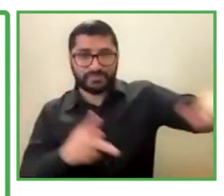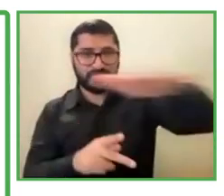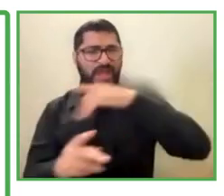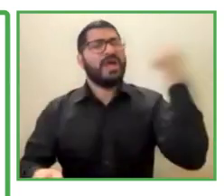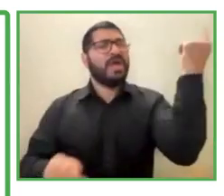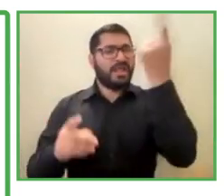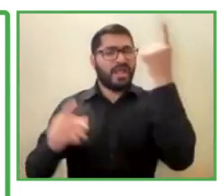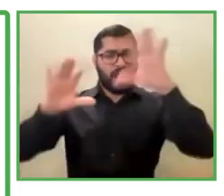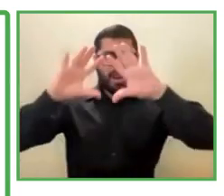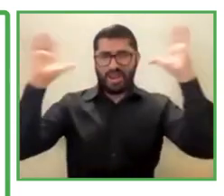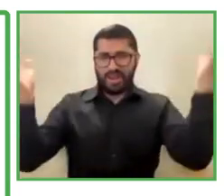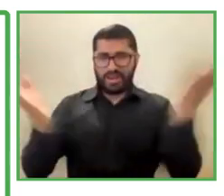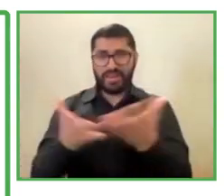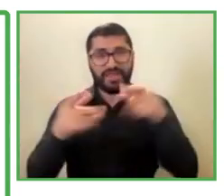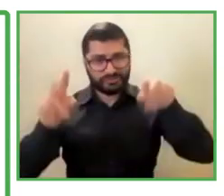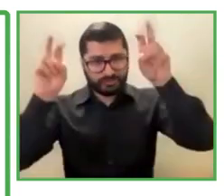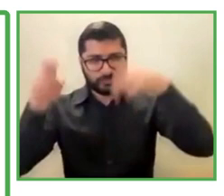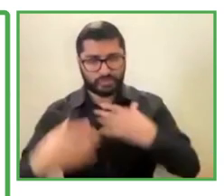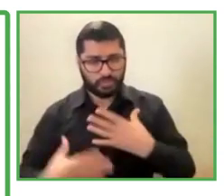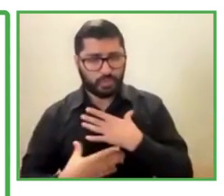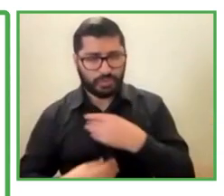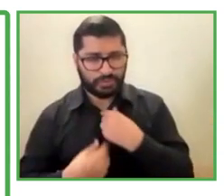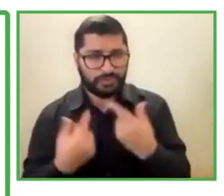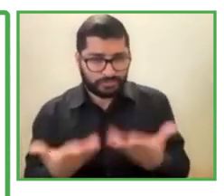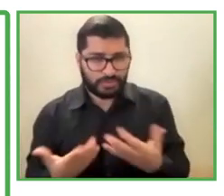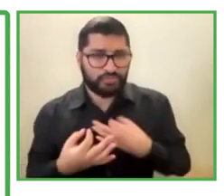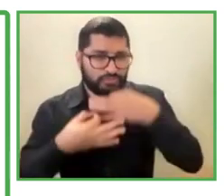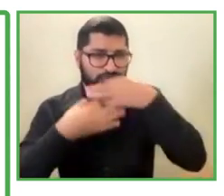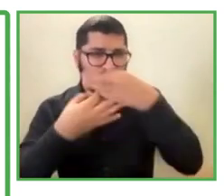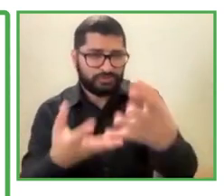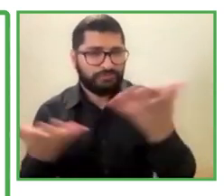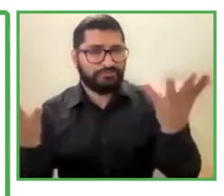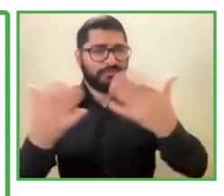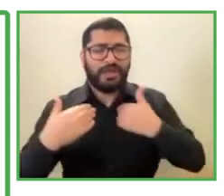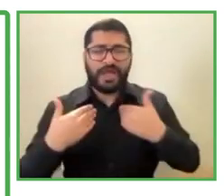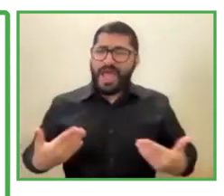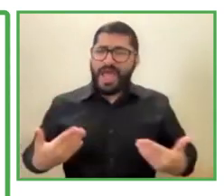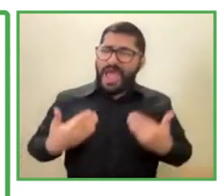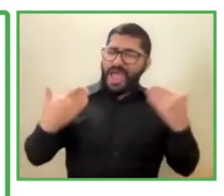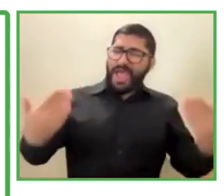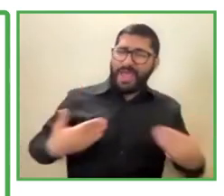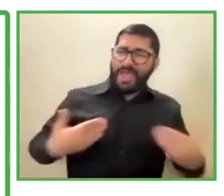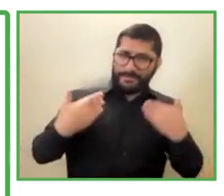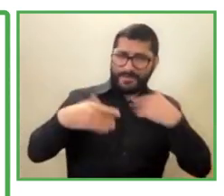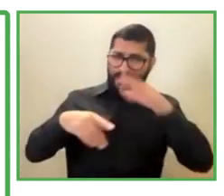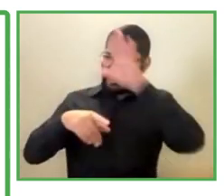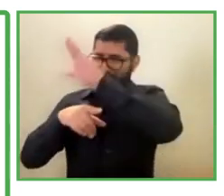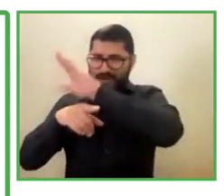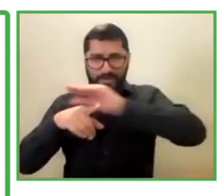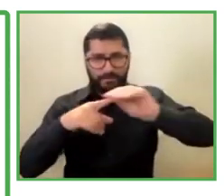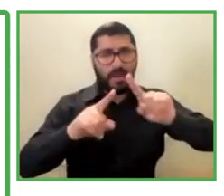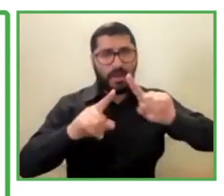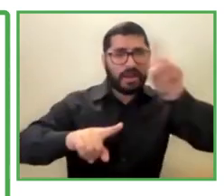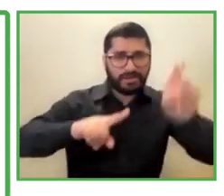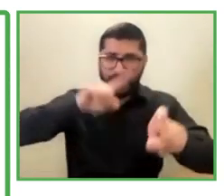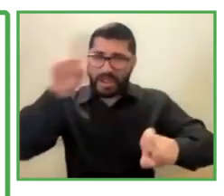to take any questions. If there are any questions or any clarifications. Thank you.